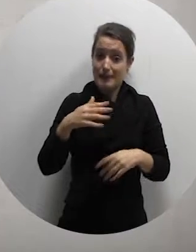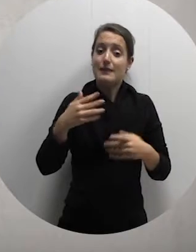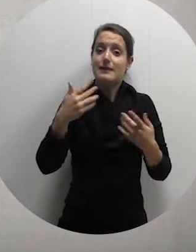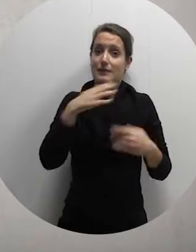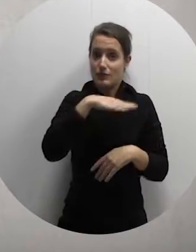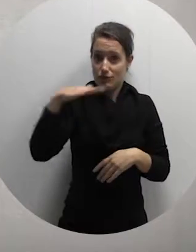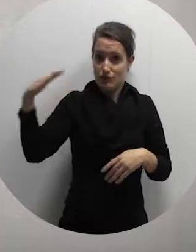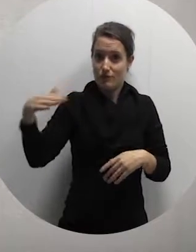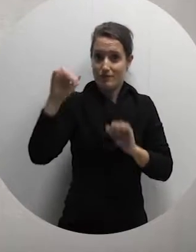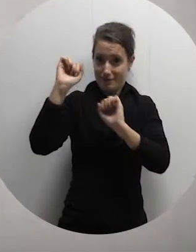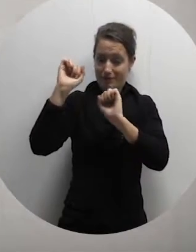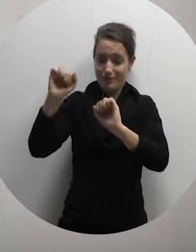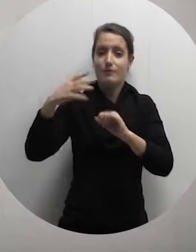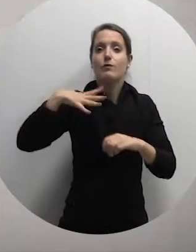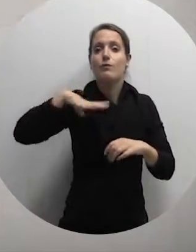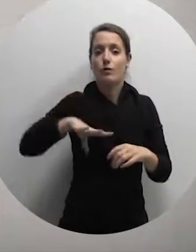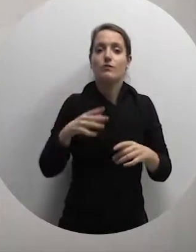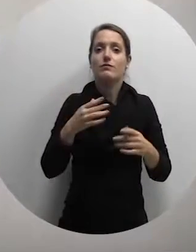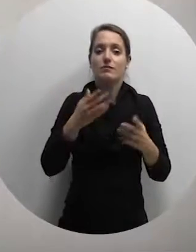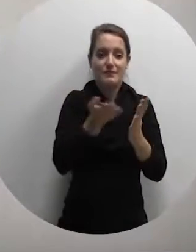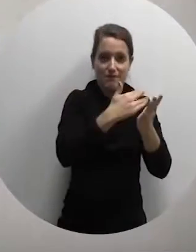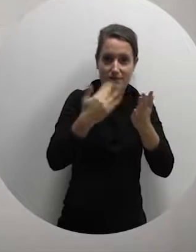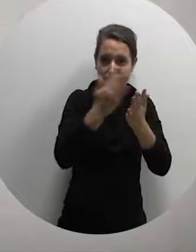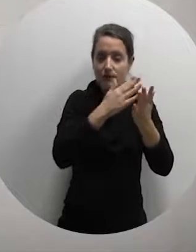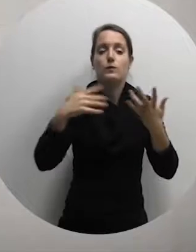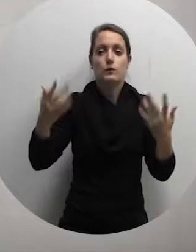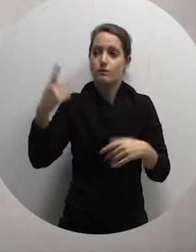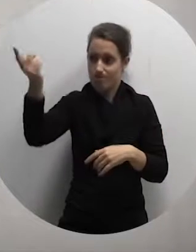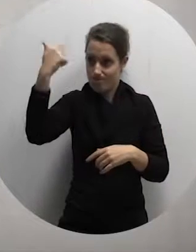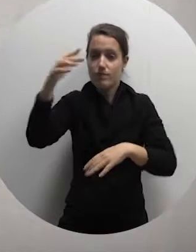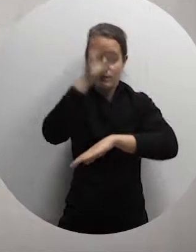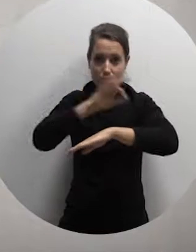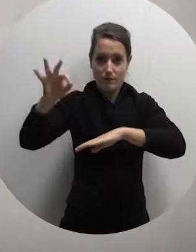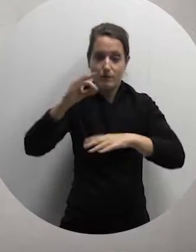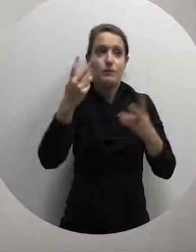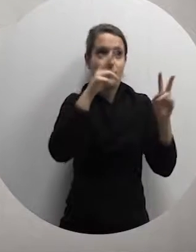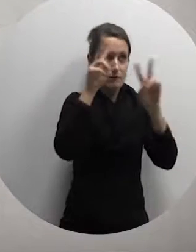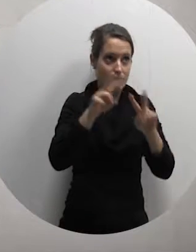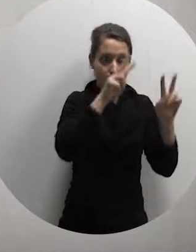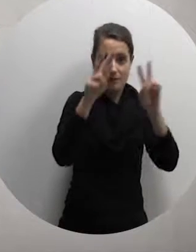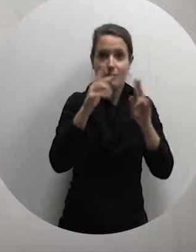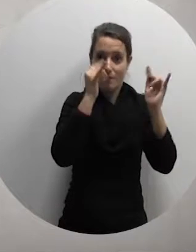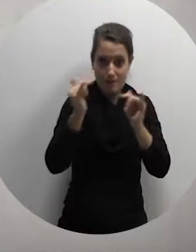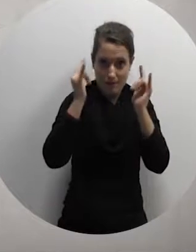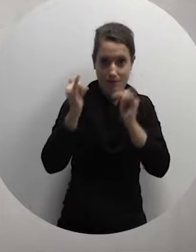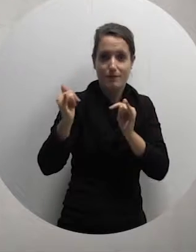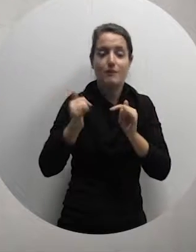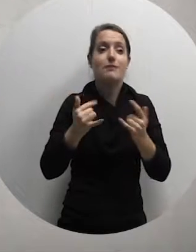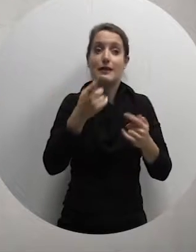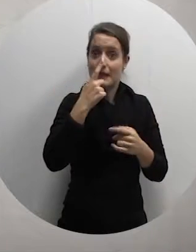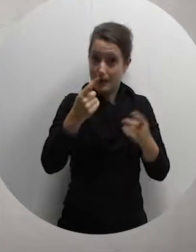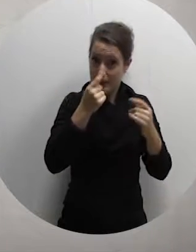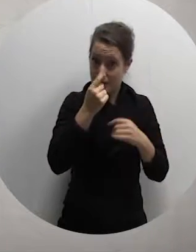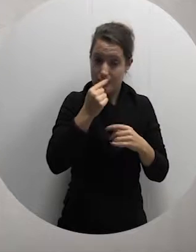Count Luigi Preziosi wanted to divide the land and the villa. For this purpose, surveyors were summoned to draw a plan